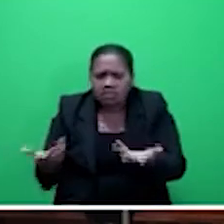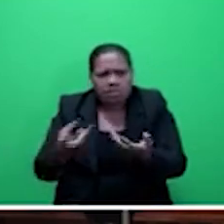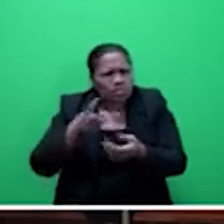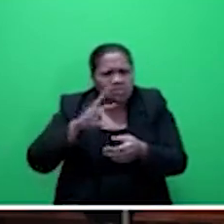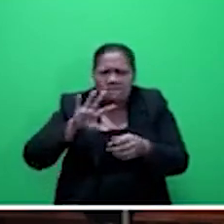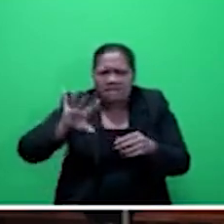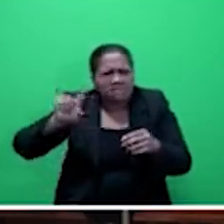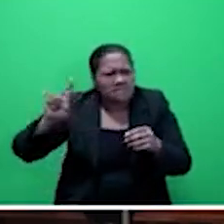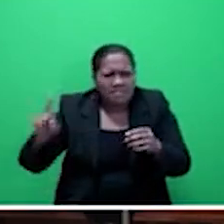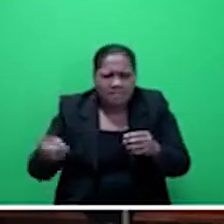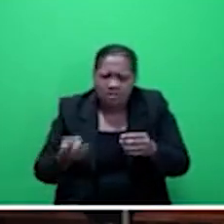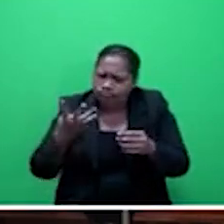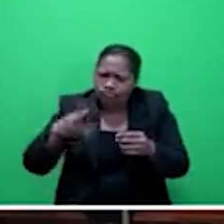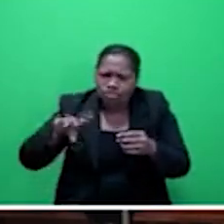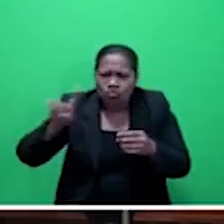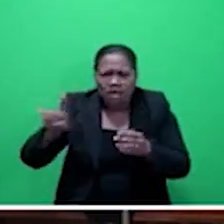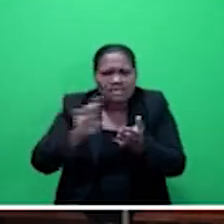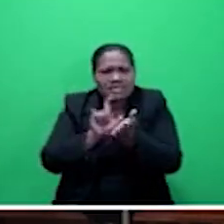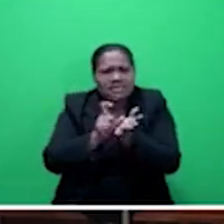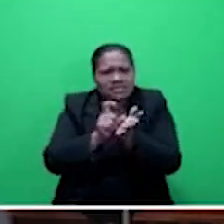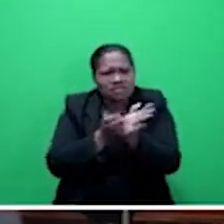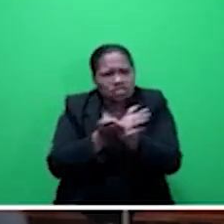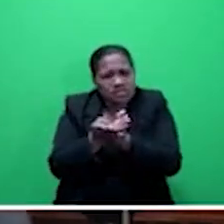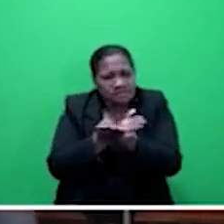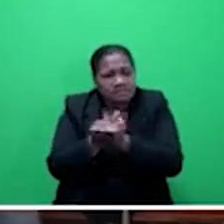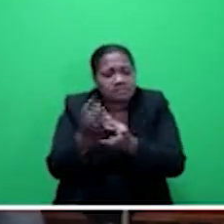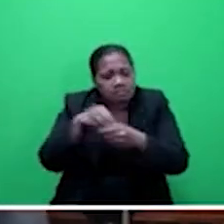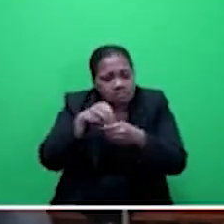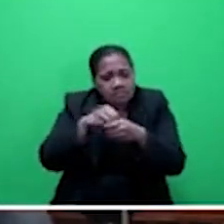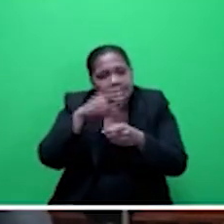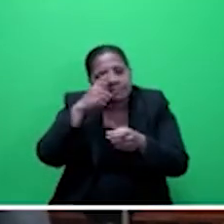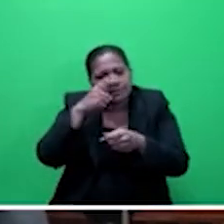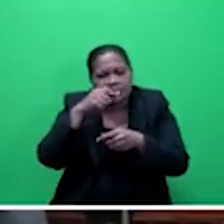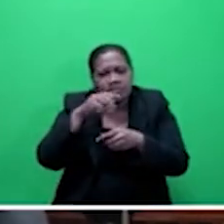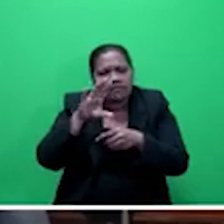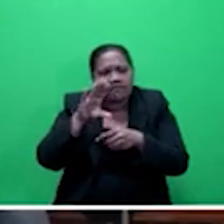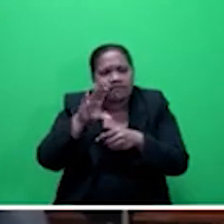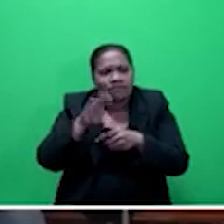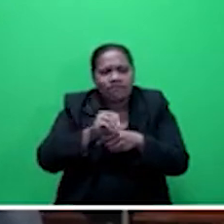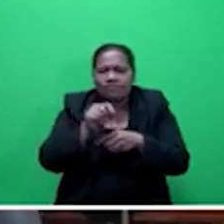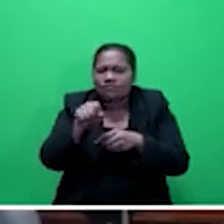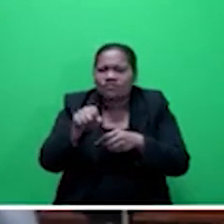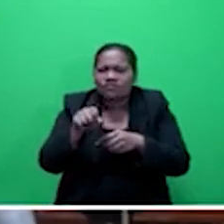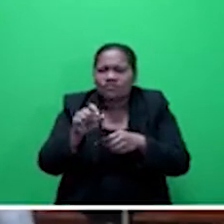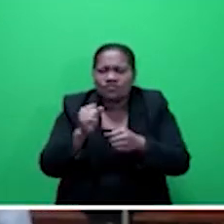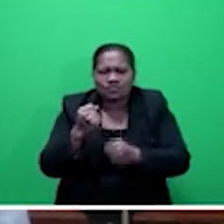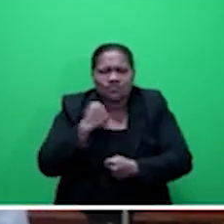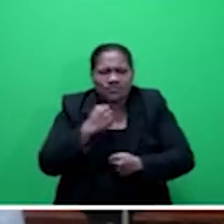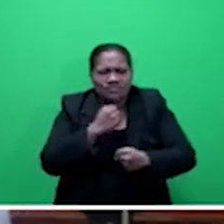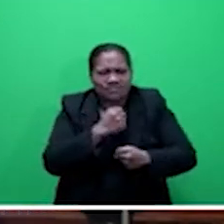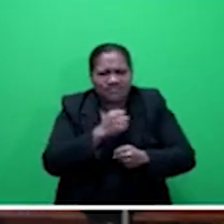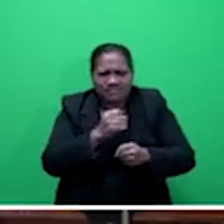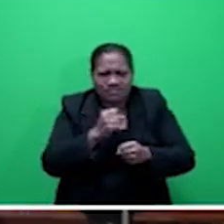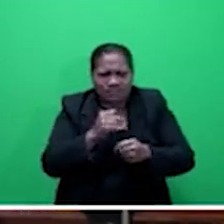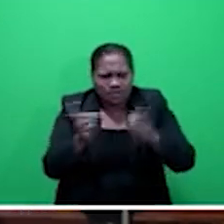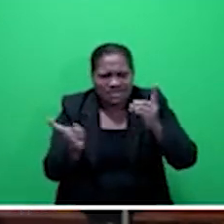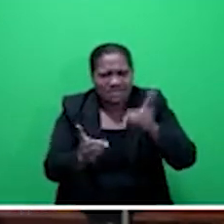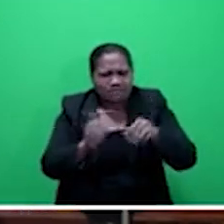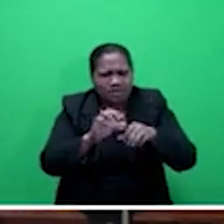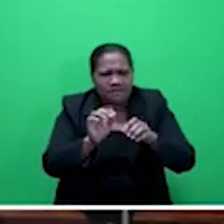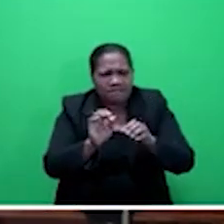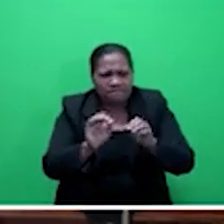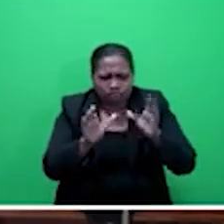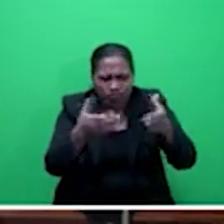,041 civil servants, which includes people from the discipline forces also, Mr Speaker, sir, and